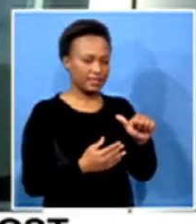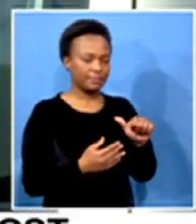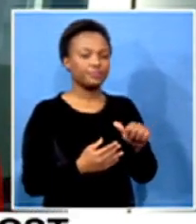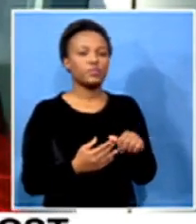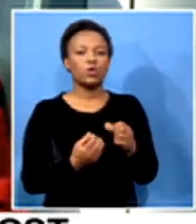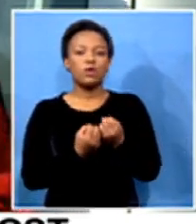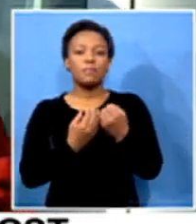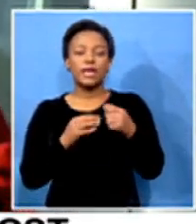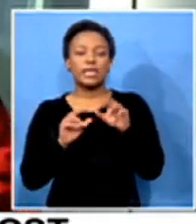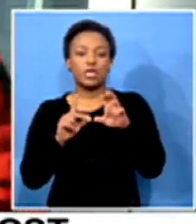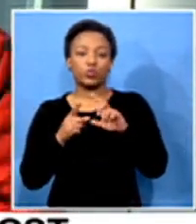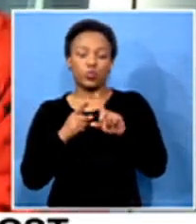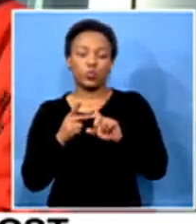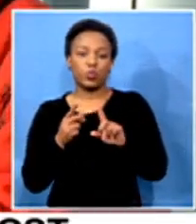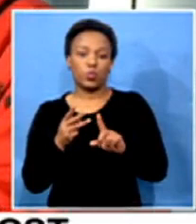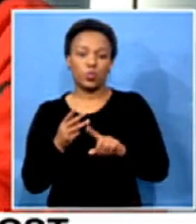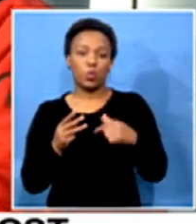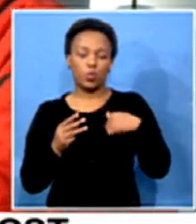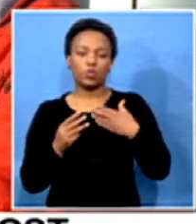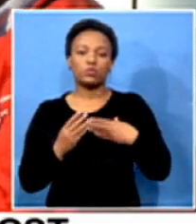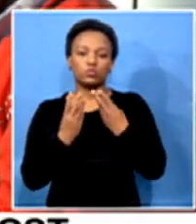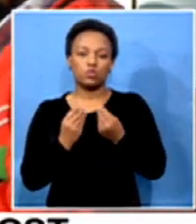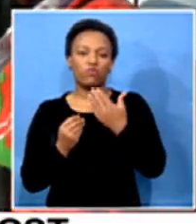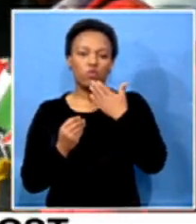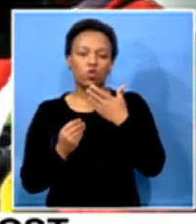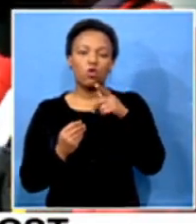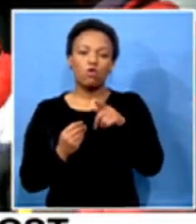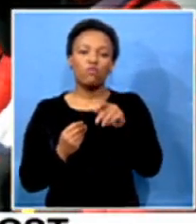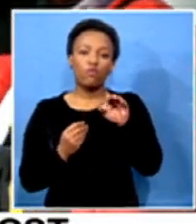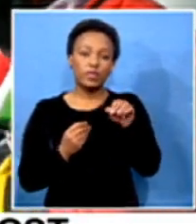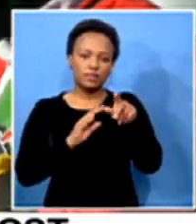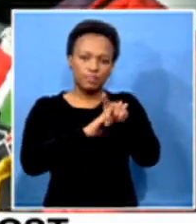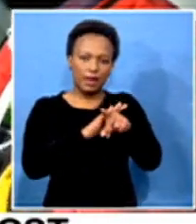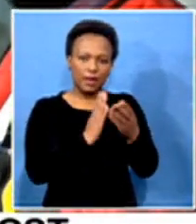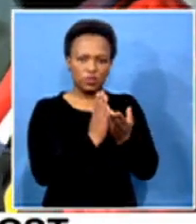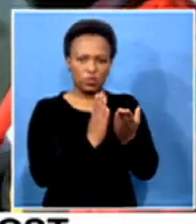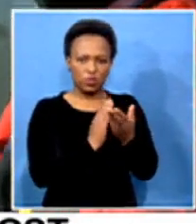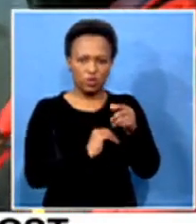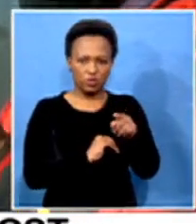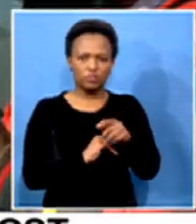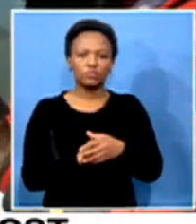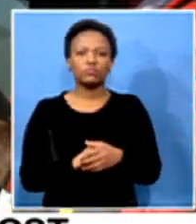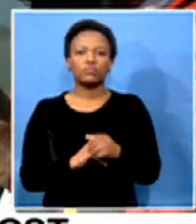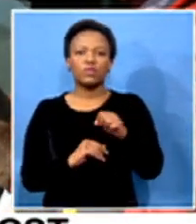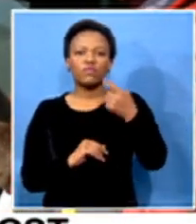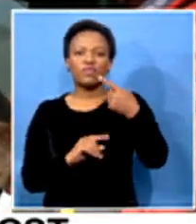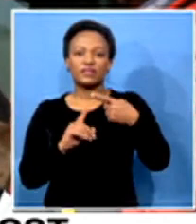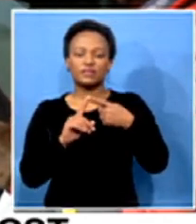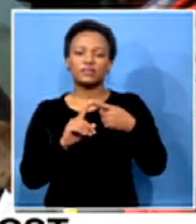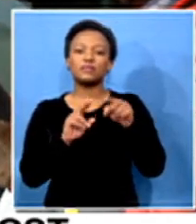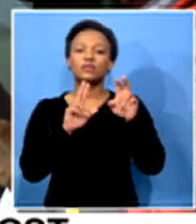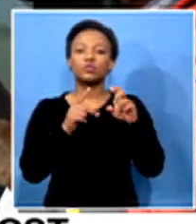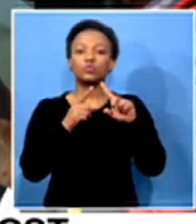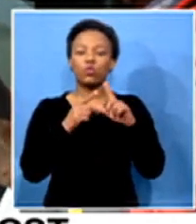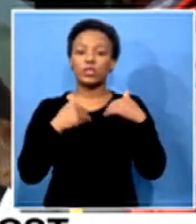of issues that we want to address as parents of Fauna Primary School. The first issue, which is the ground base of